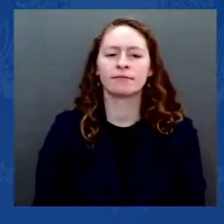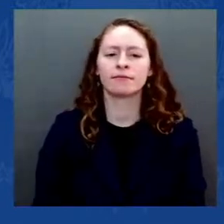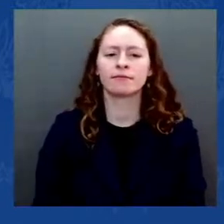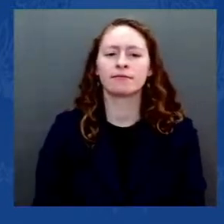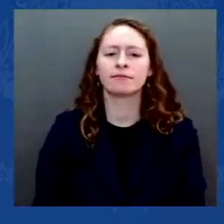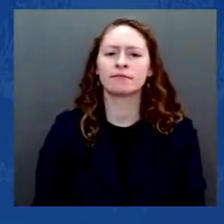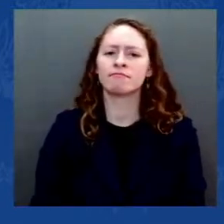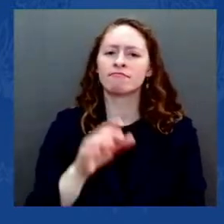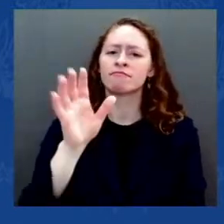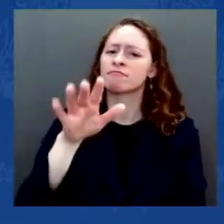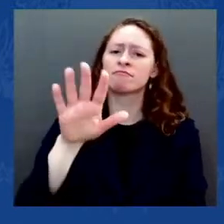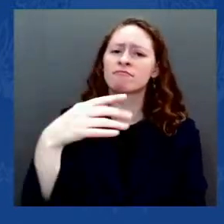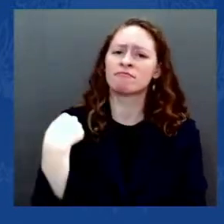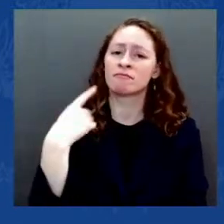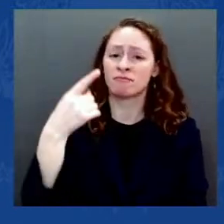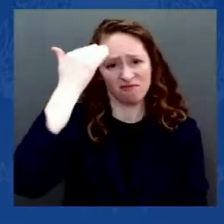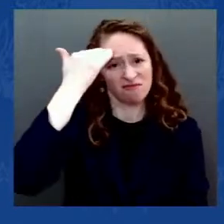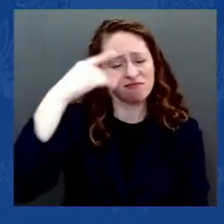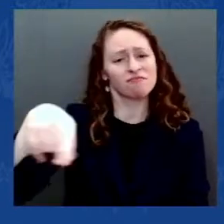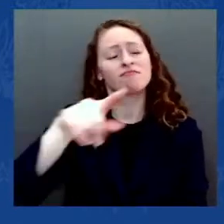I've said it many times,